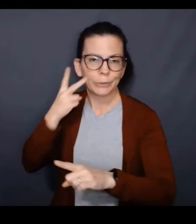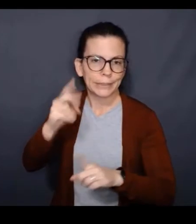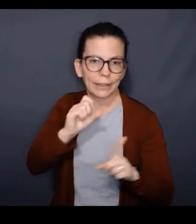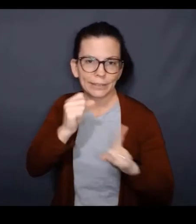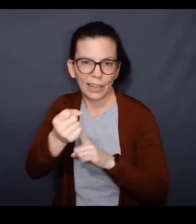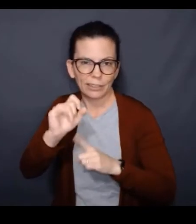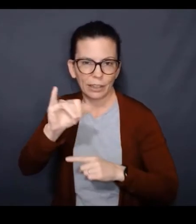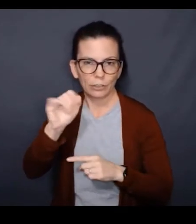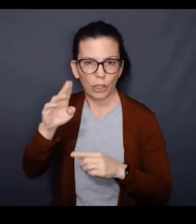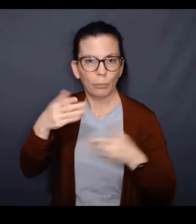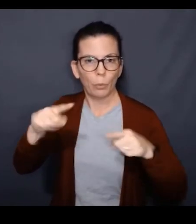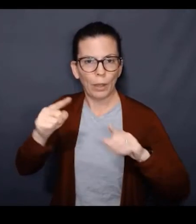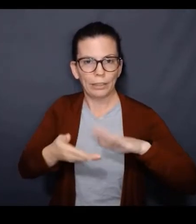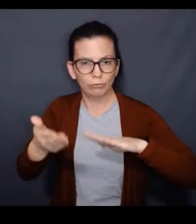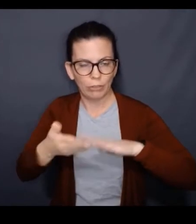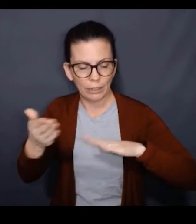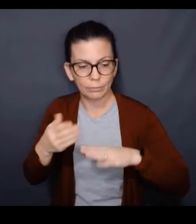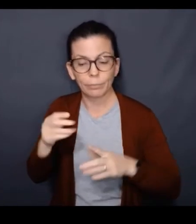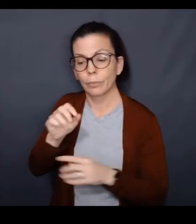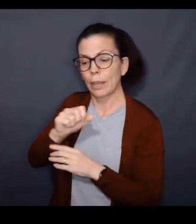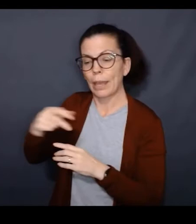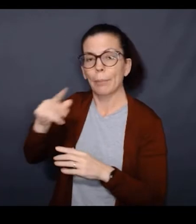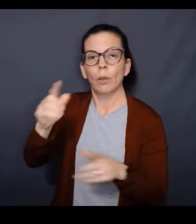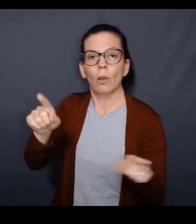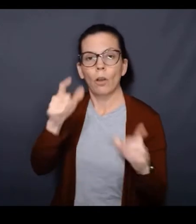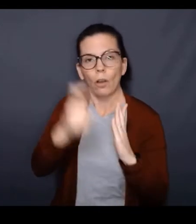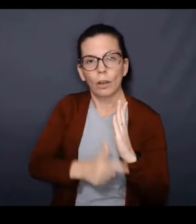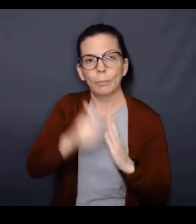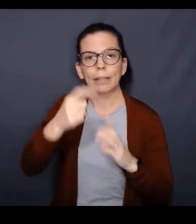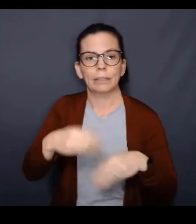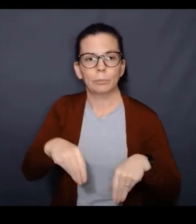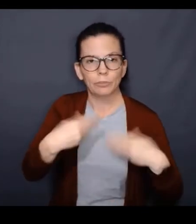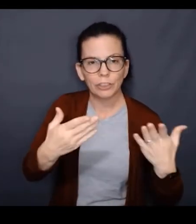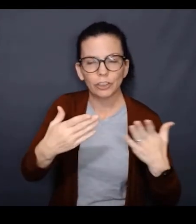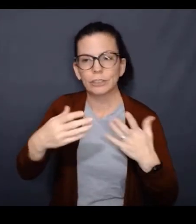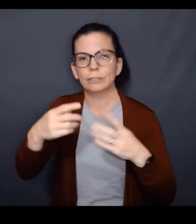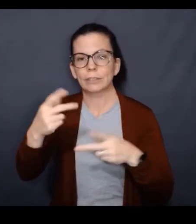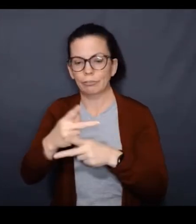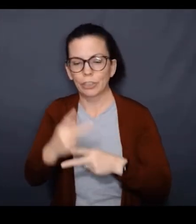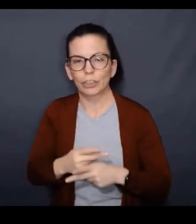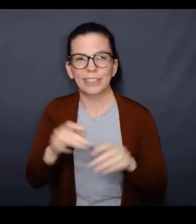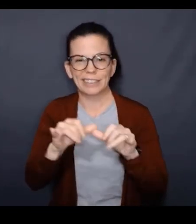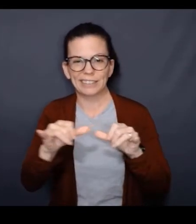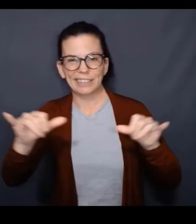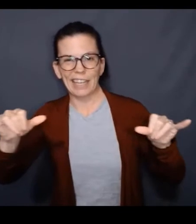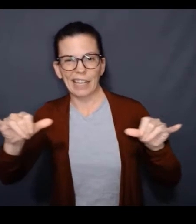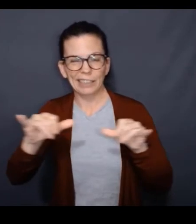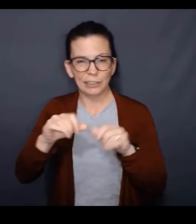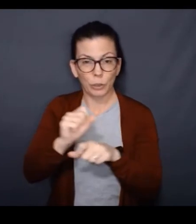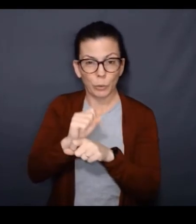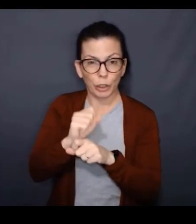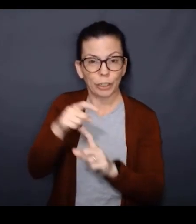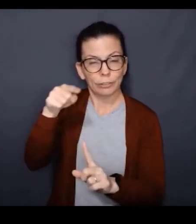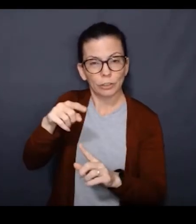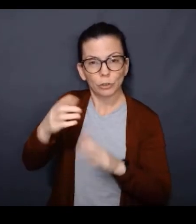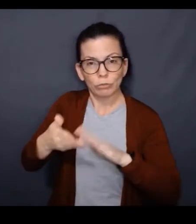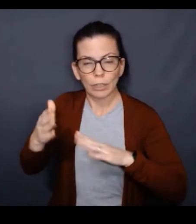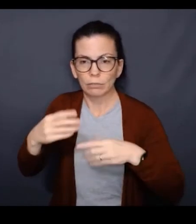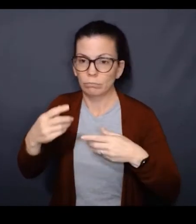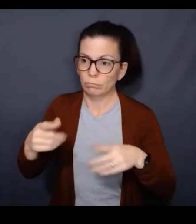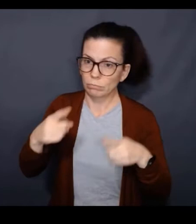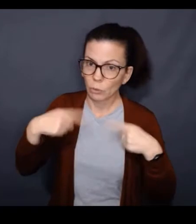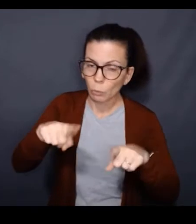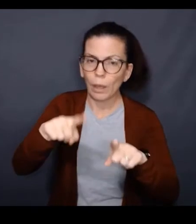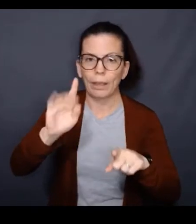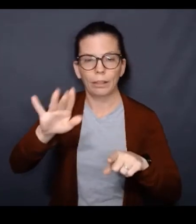to see the status of the job while it's running. Your application automatically provisions, configures, and scales workers to run your job even